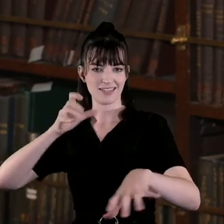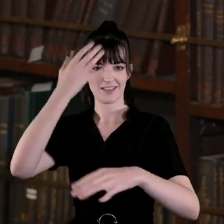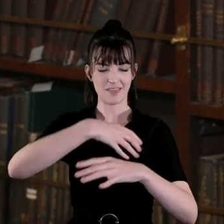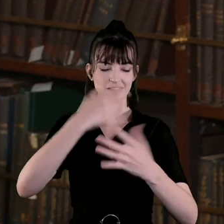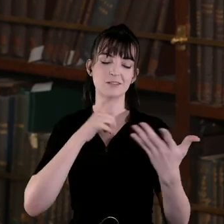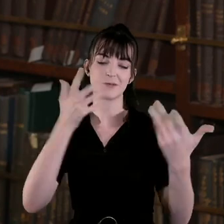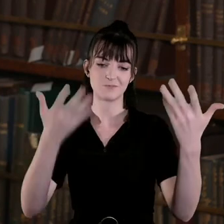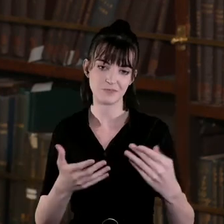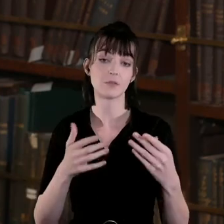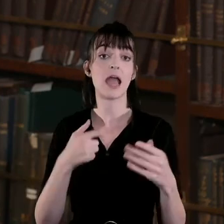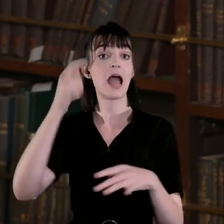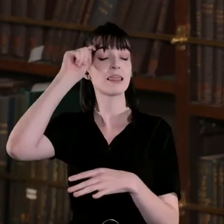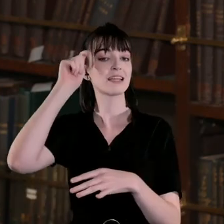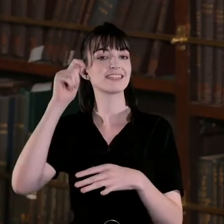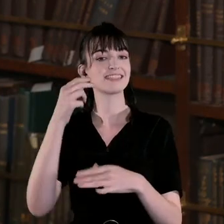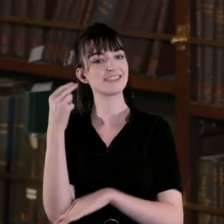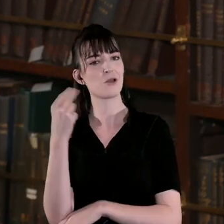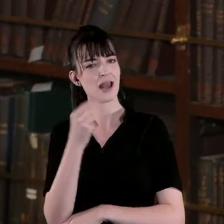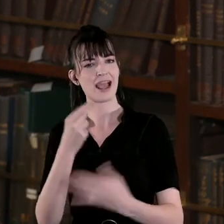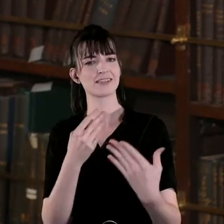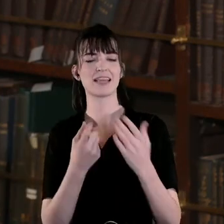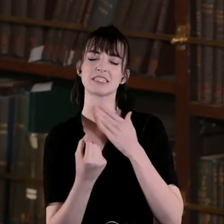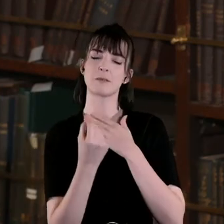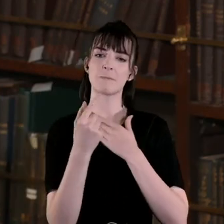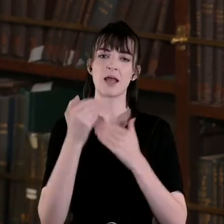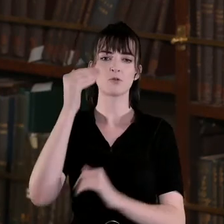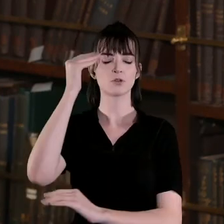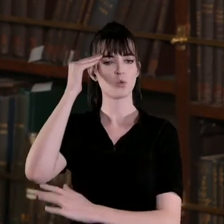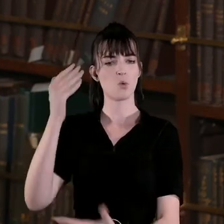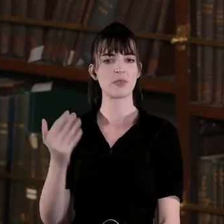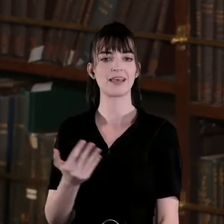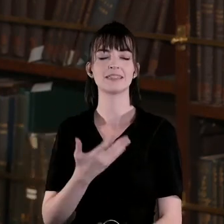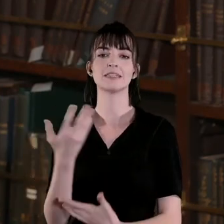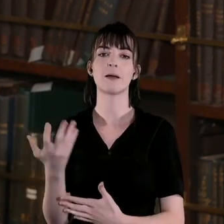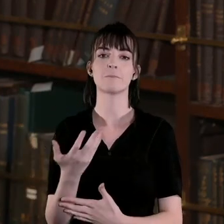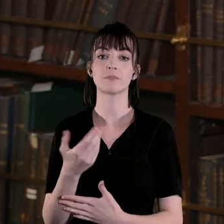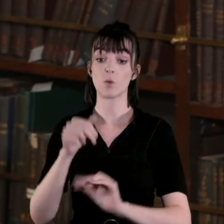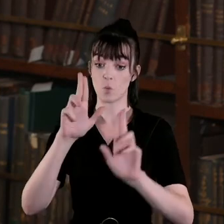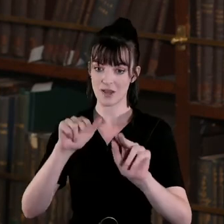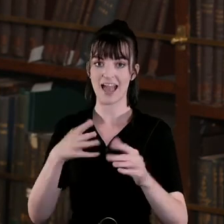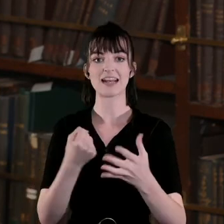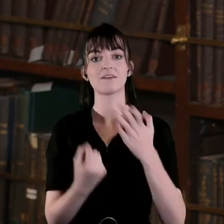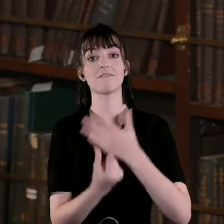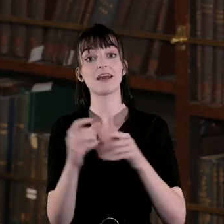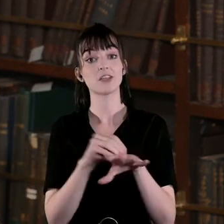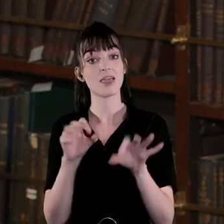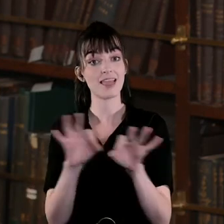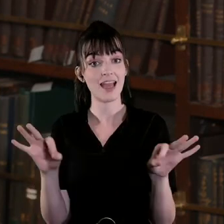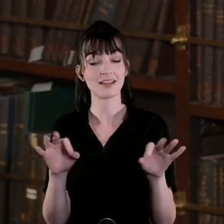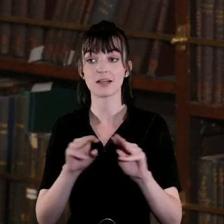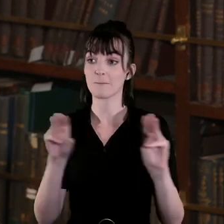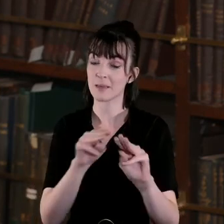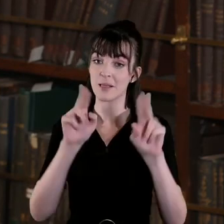think there is something reassuring and perhaps also inspiring by the fact that we can hold these events and people can